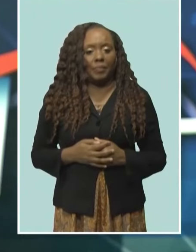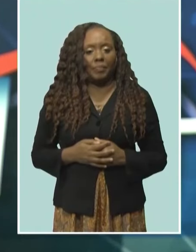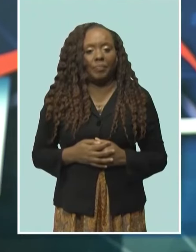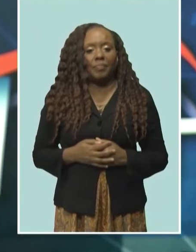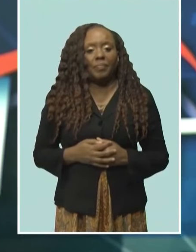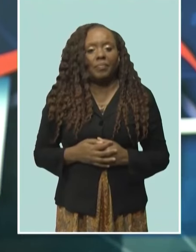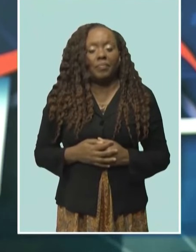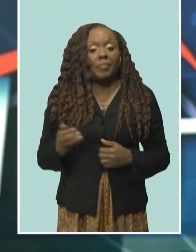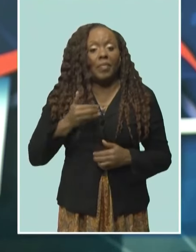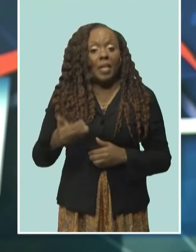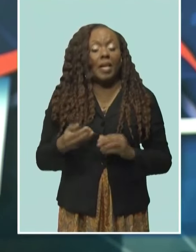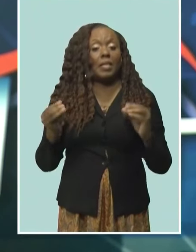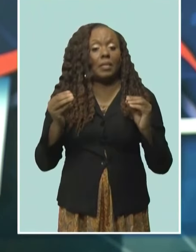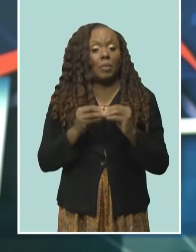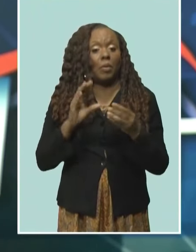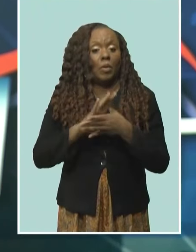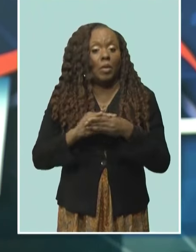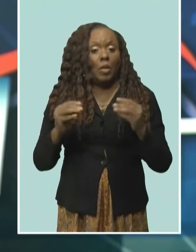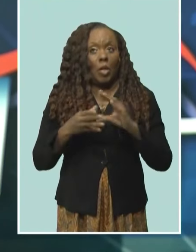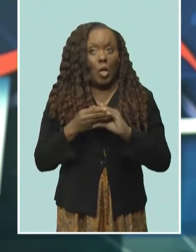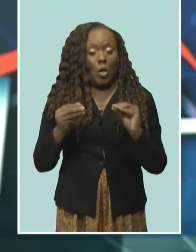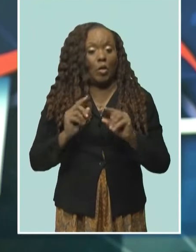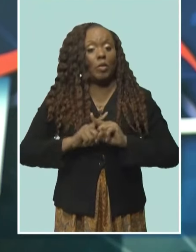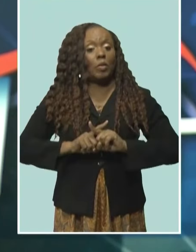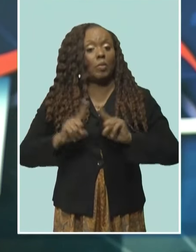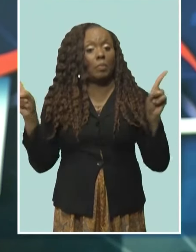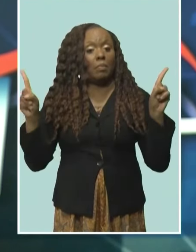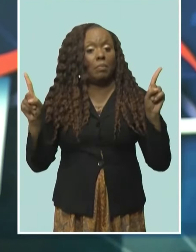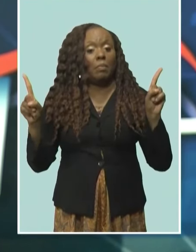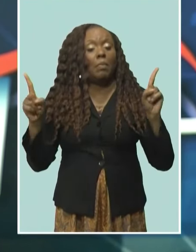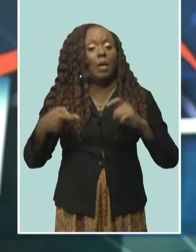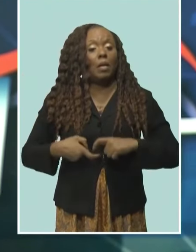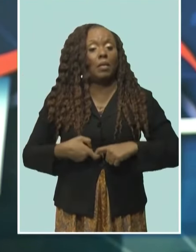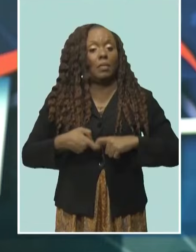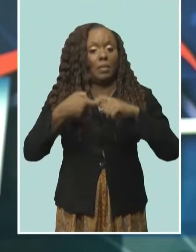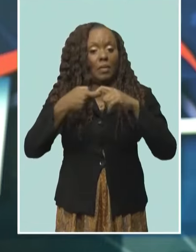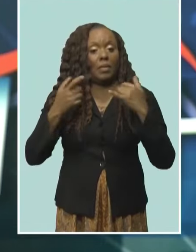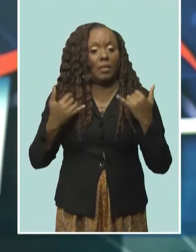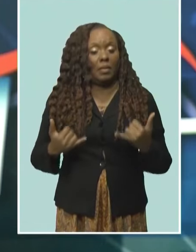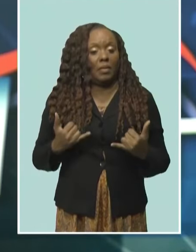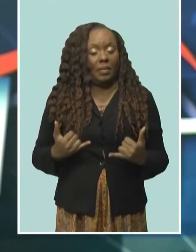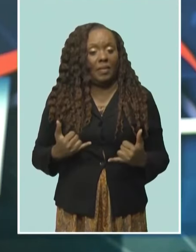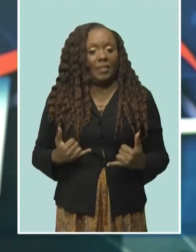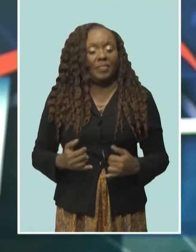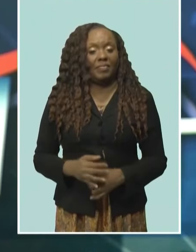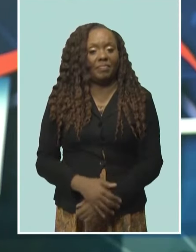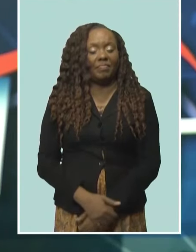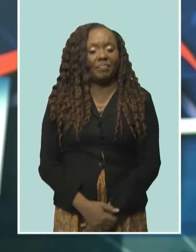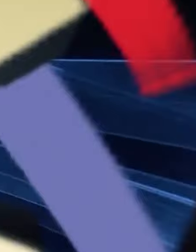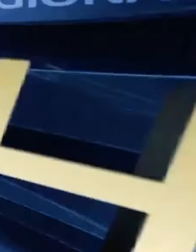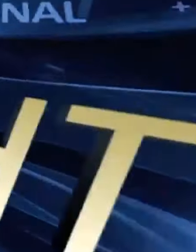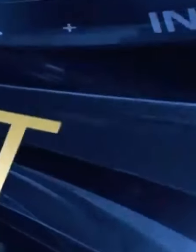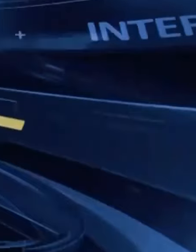Coming up, a new 10-year plan of action adopted at the latest SIDS conference wraps up.